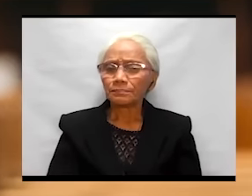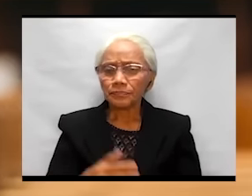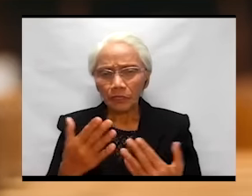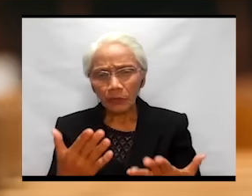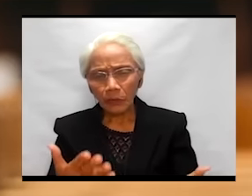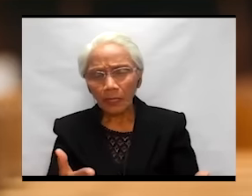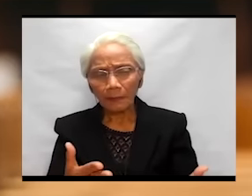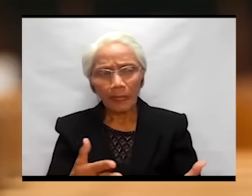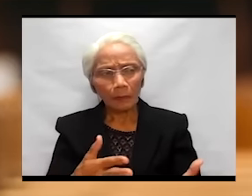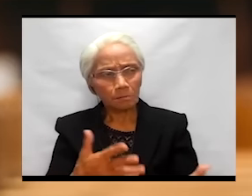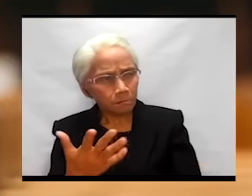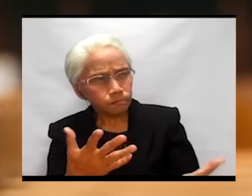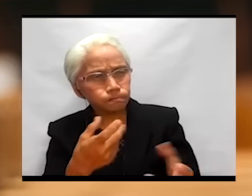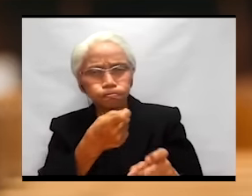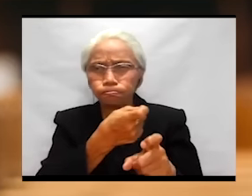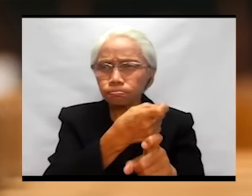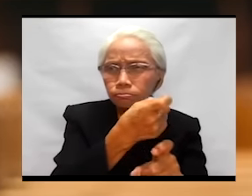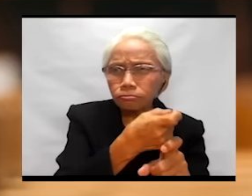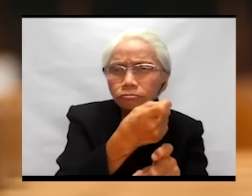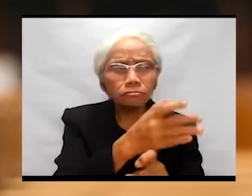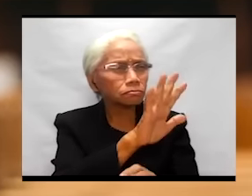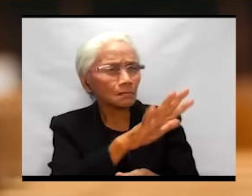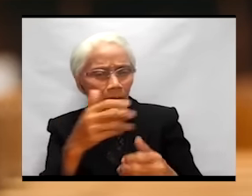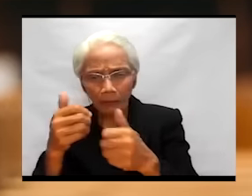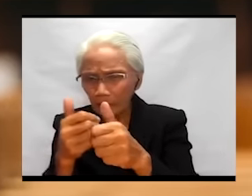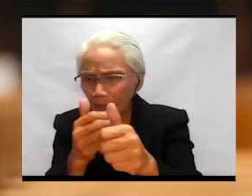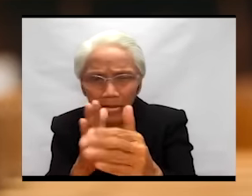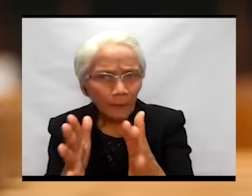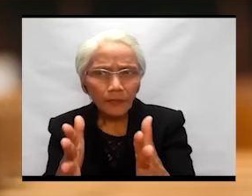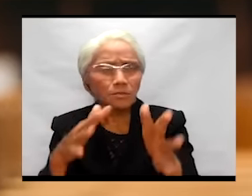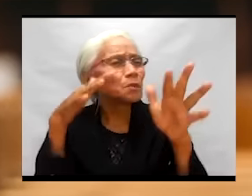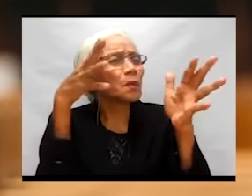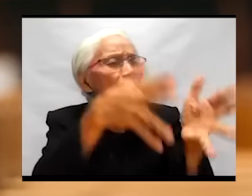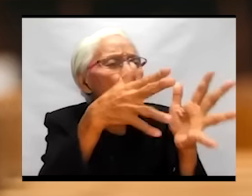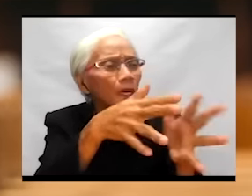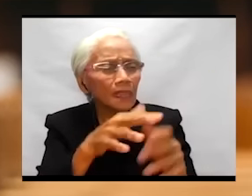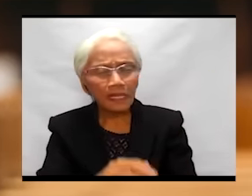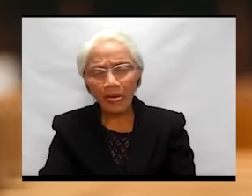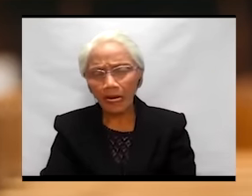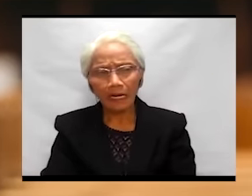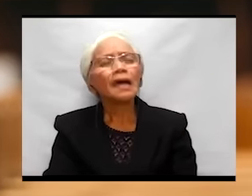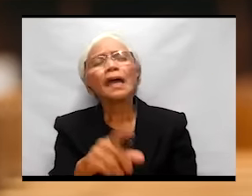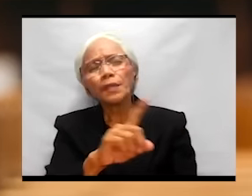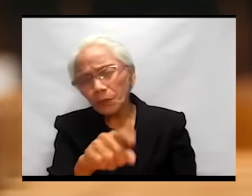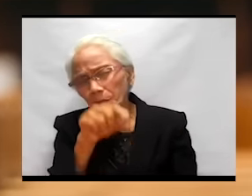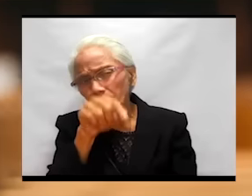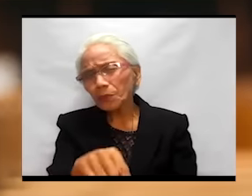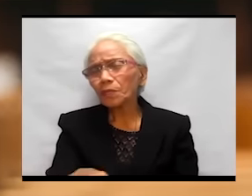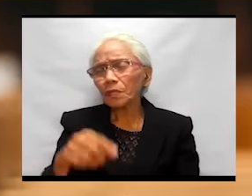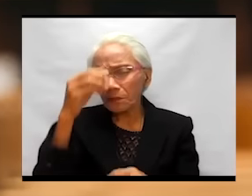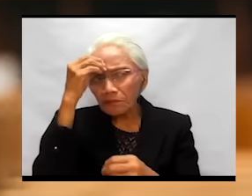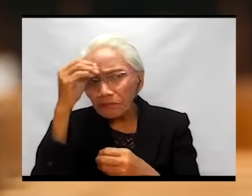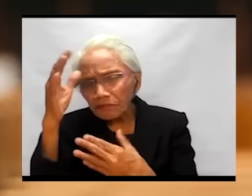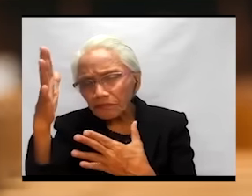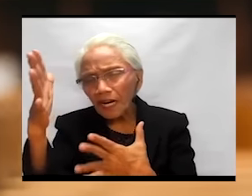You will be ridiculed. Your disciples will leave you. That's what your Father,